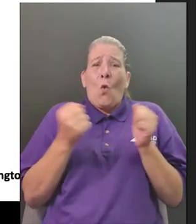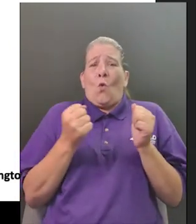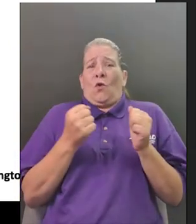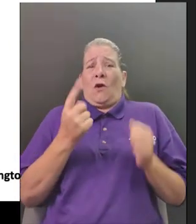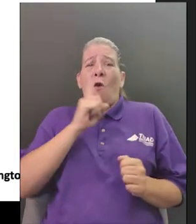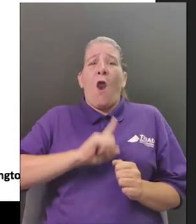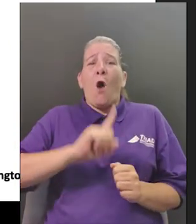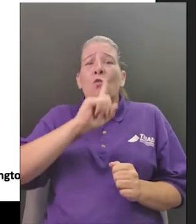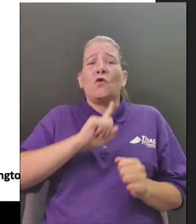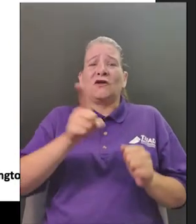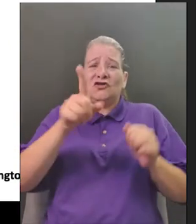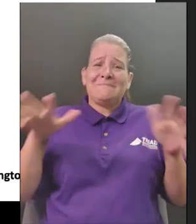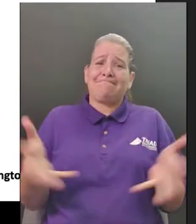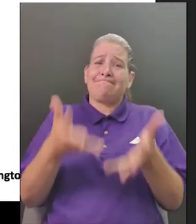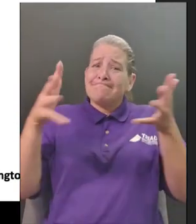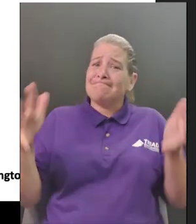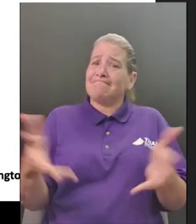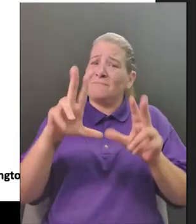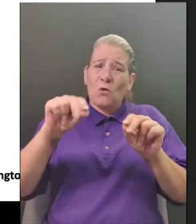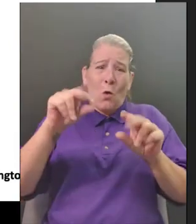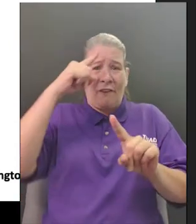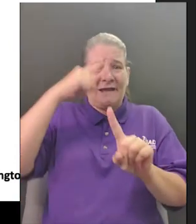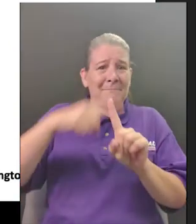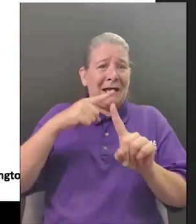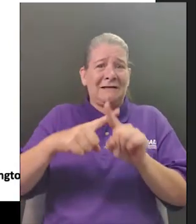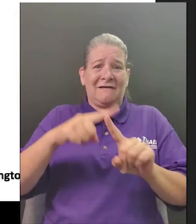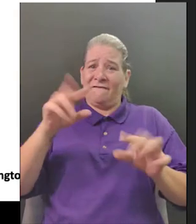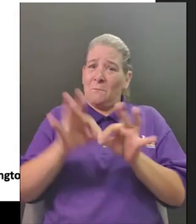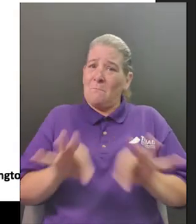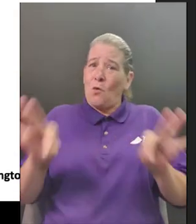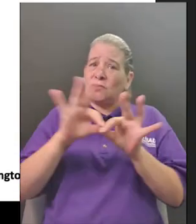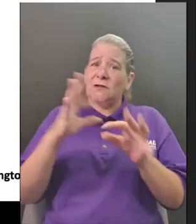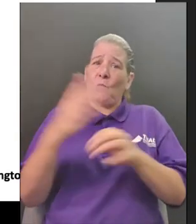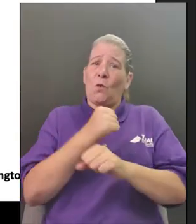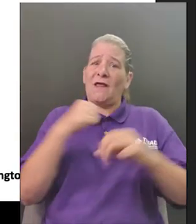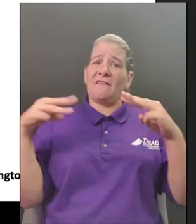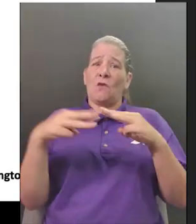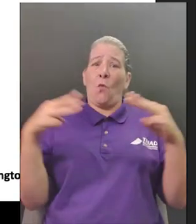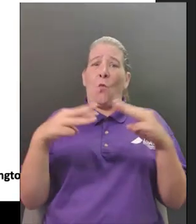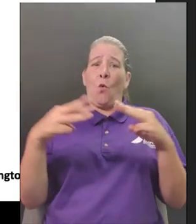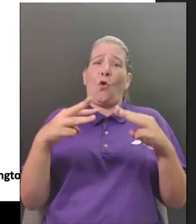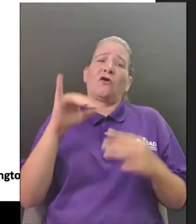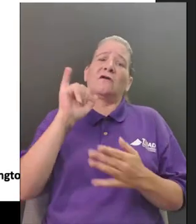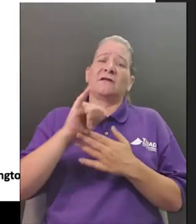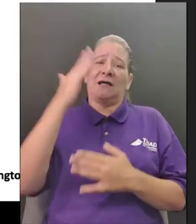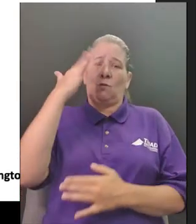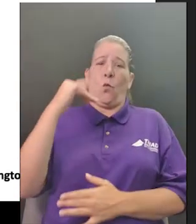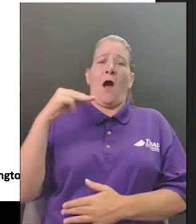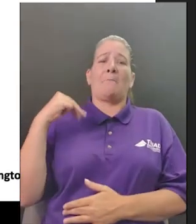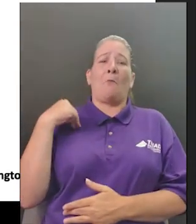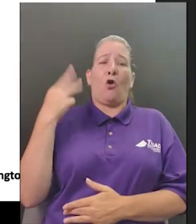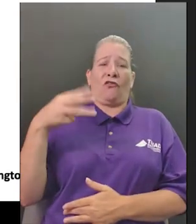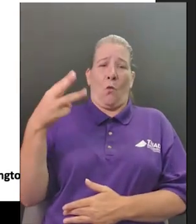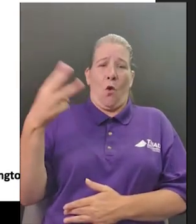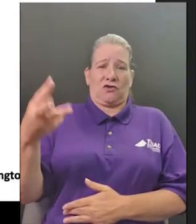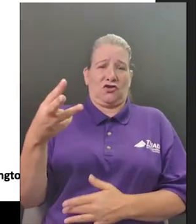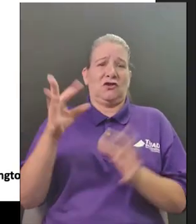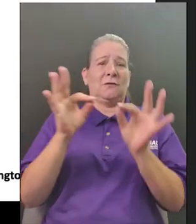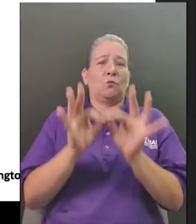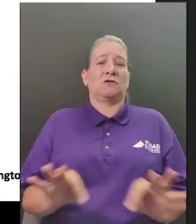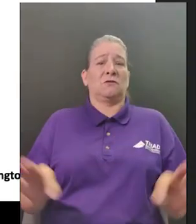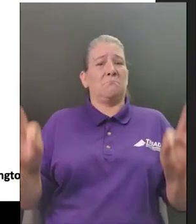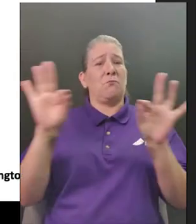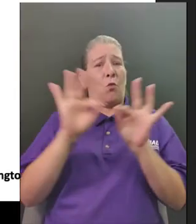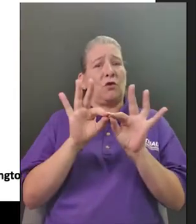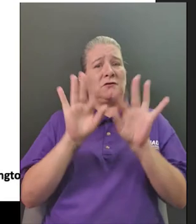during the war right it was really important for her to travel to where her husband was and set